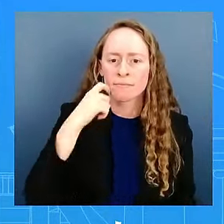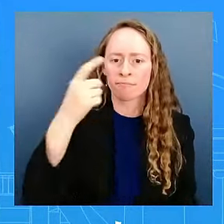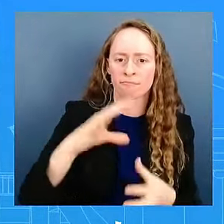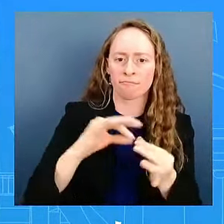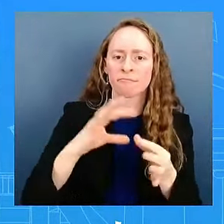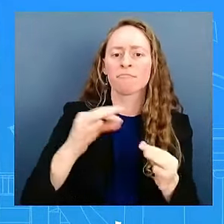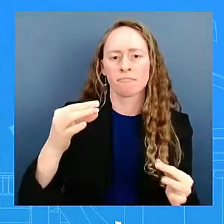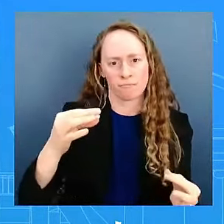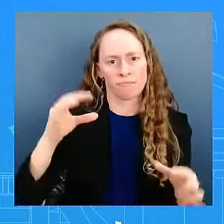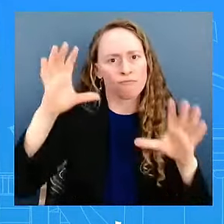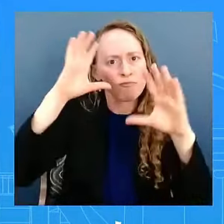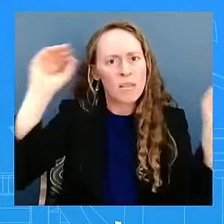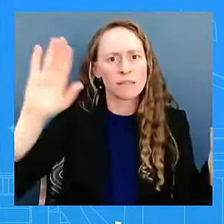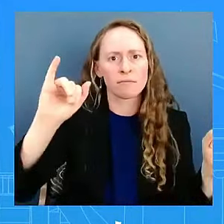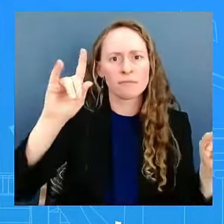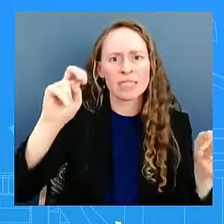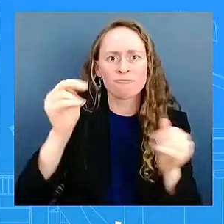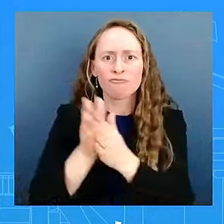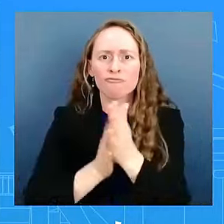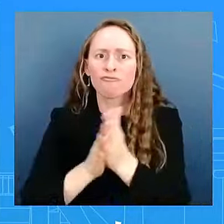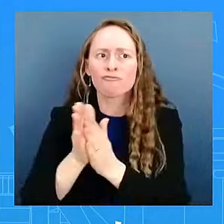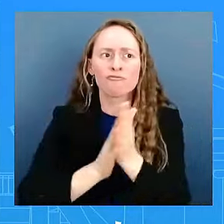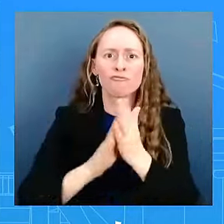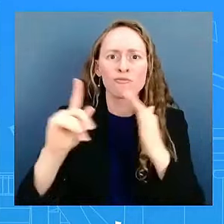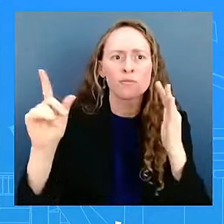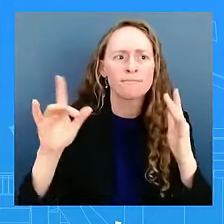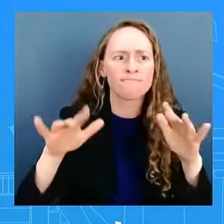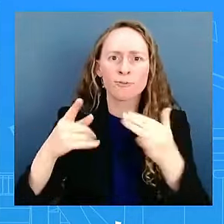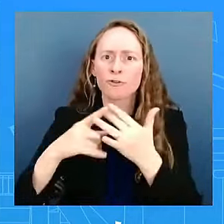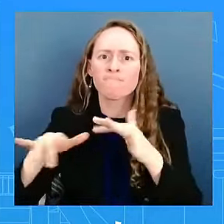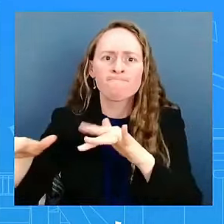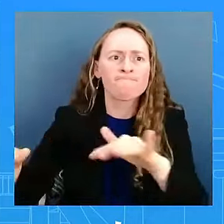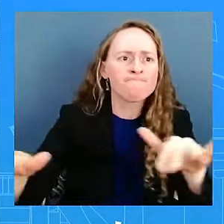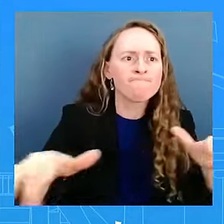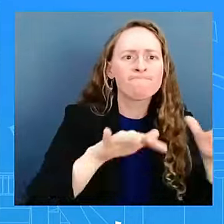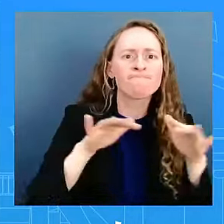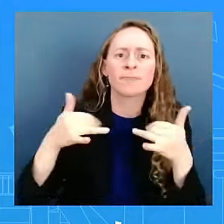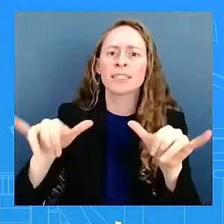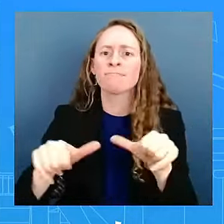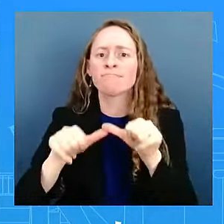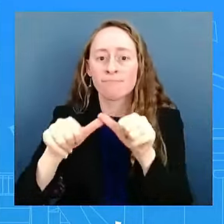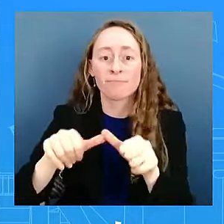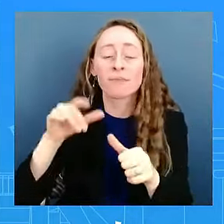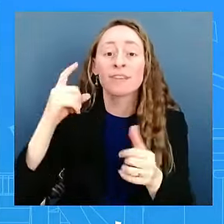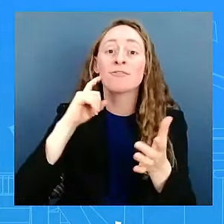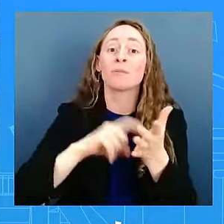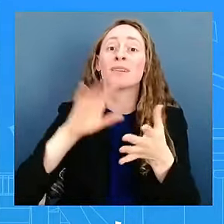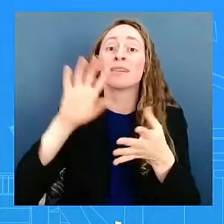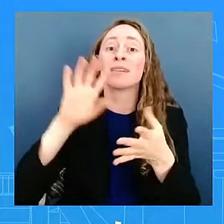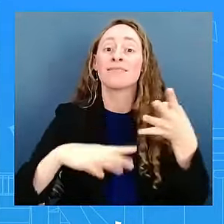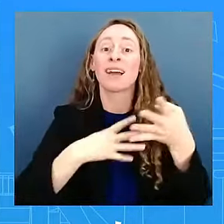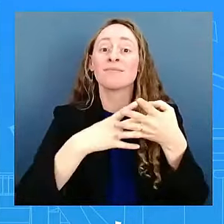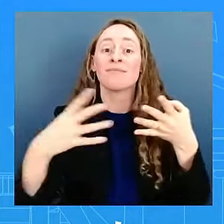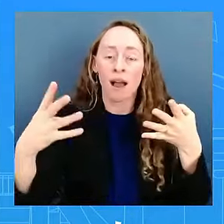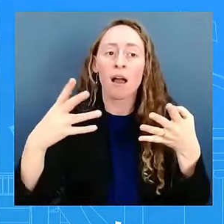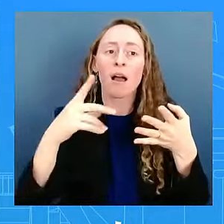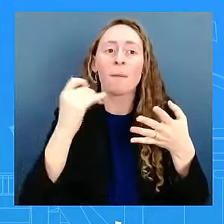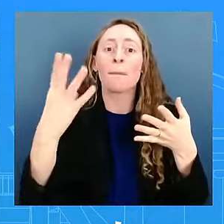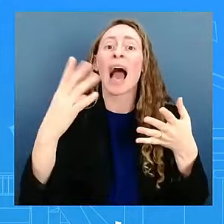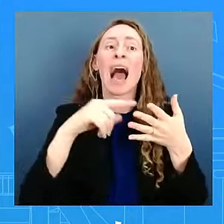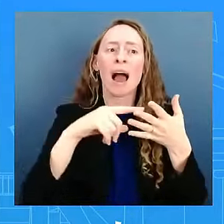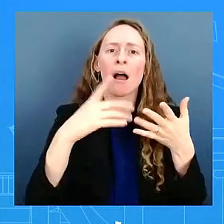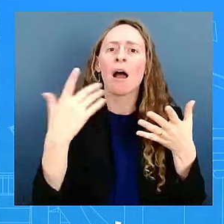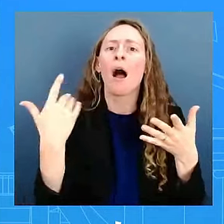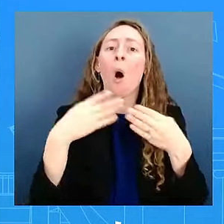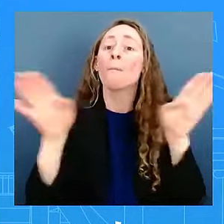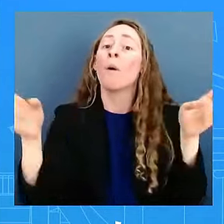calendar just today that were all close-pressed. Some of them seem like things we would have seen, at least at the top of the meeting. So is that going